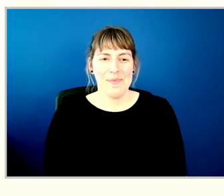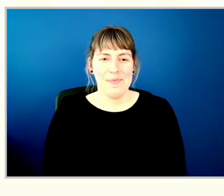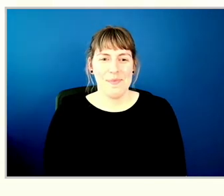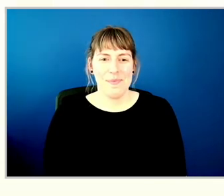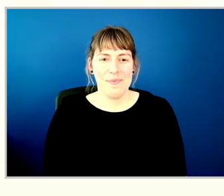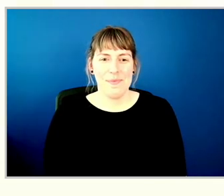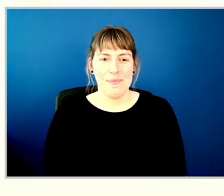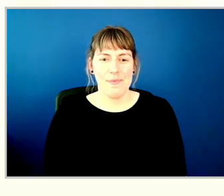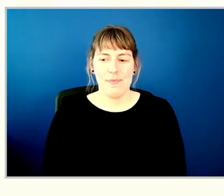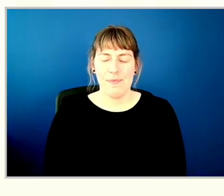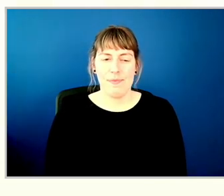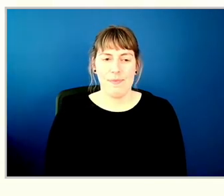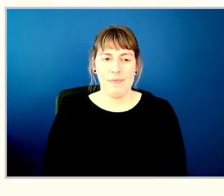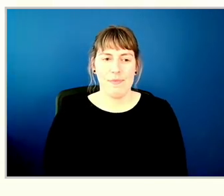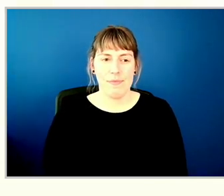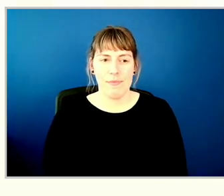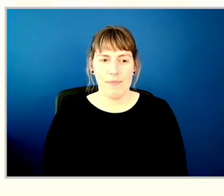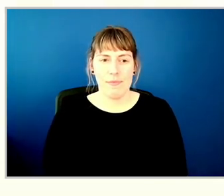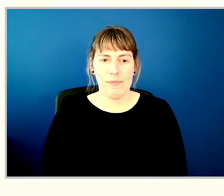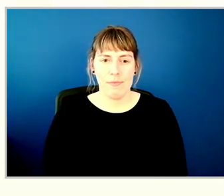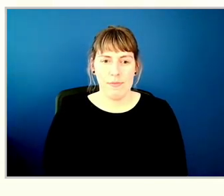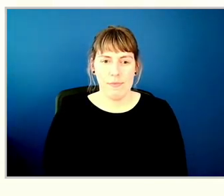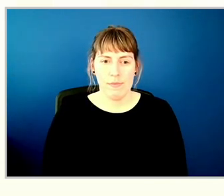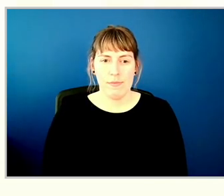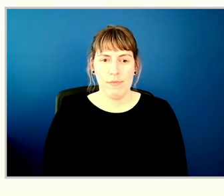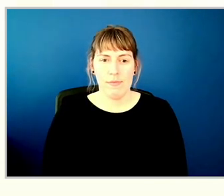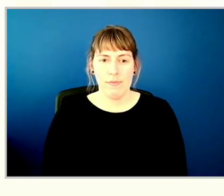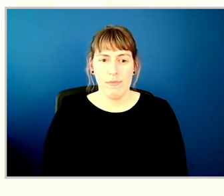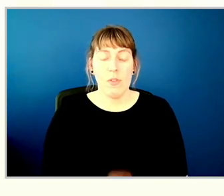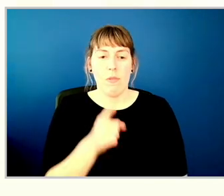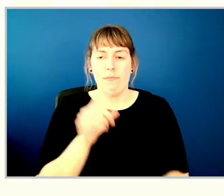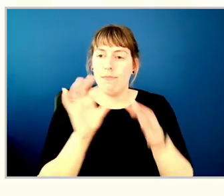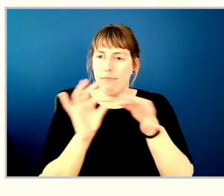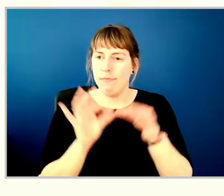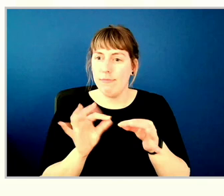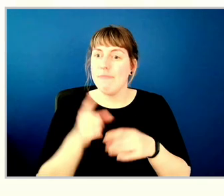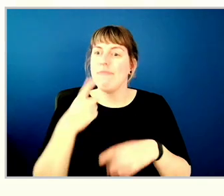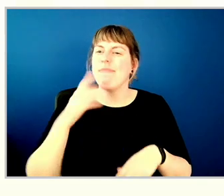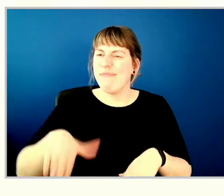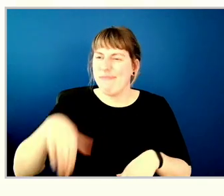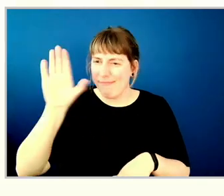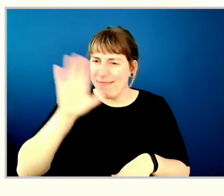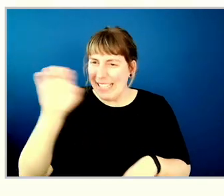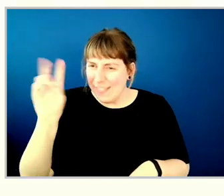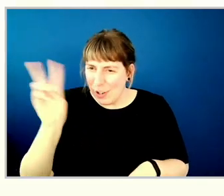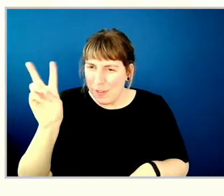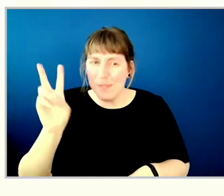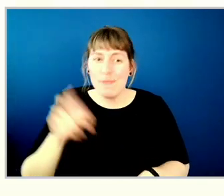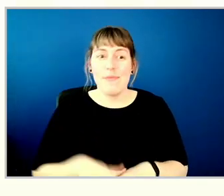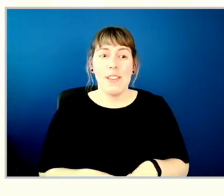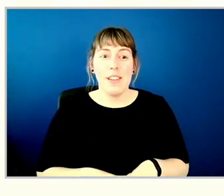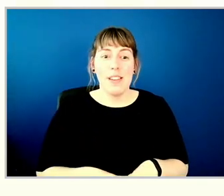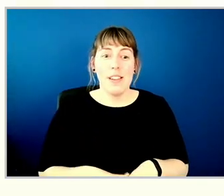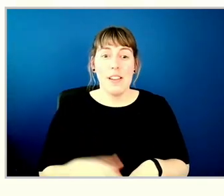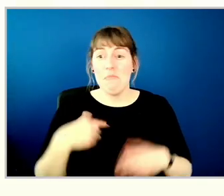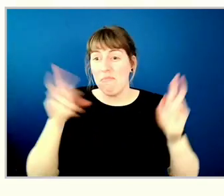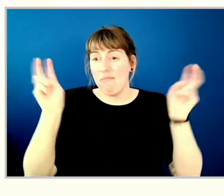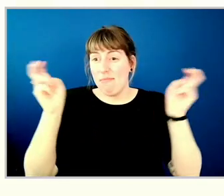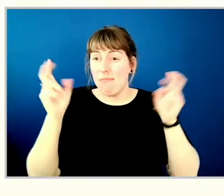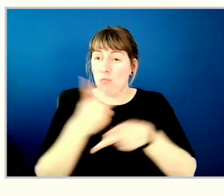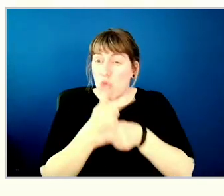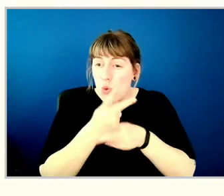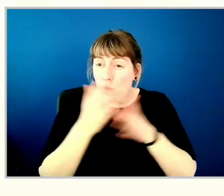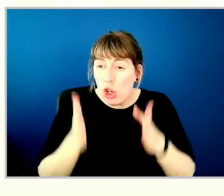My name is Jolene Mitten. I am Cree from the Star Ridge Nation. I am born and raised in East Van, and my title would be producer, friend,